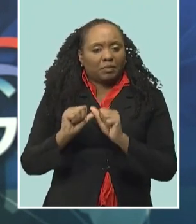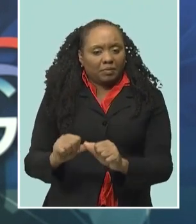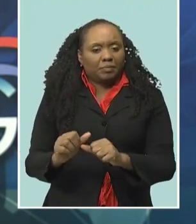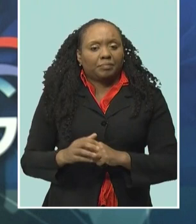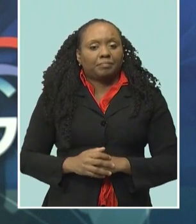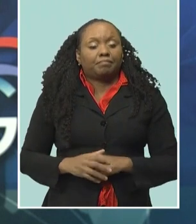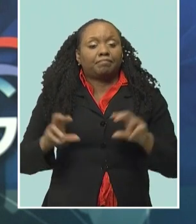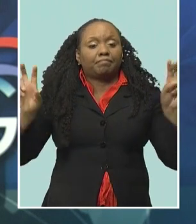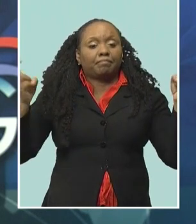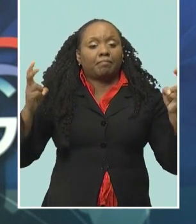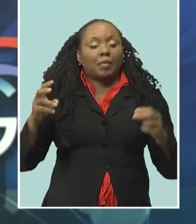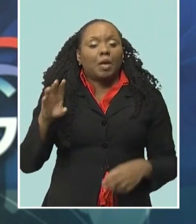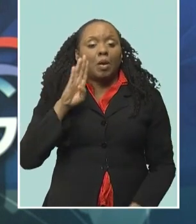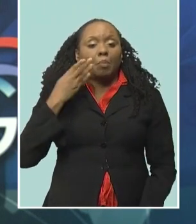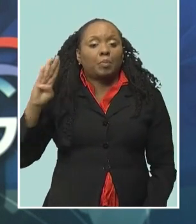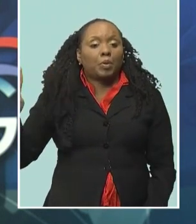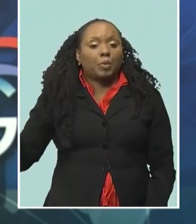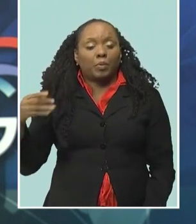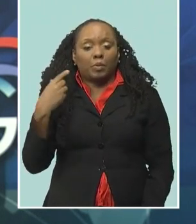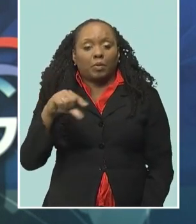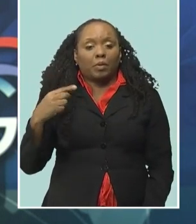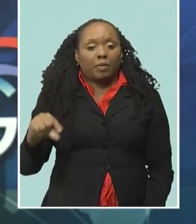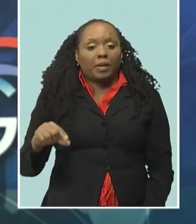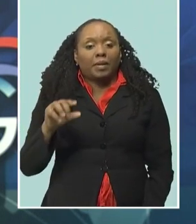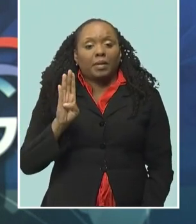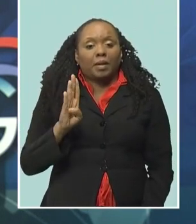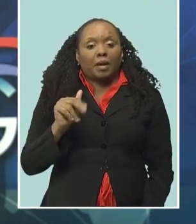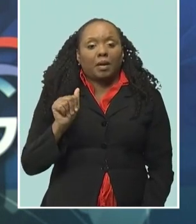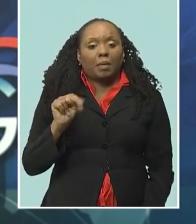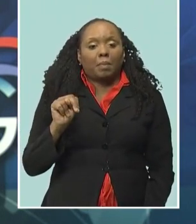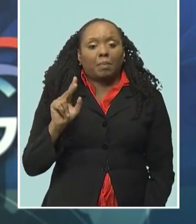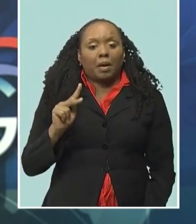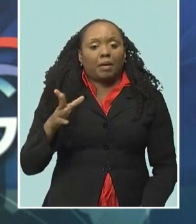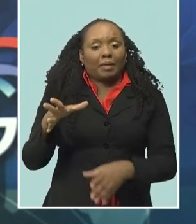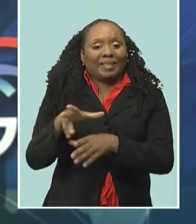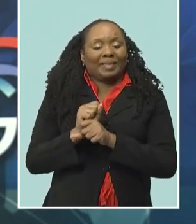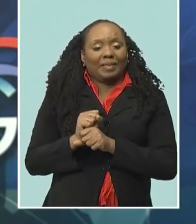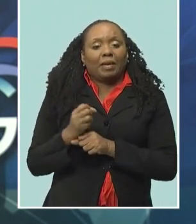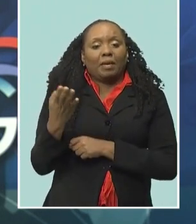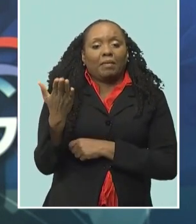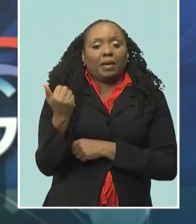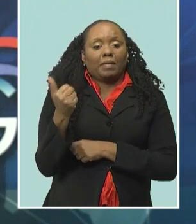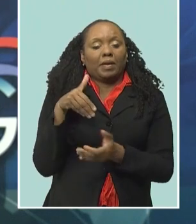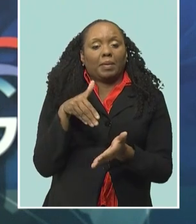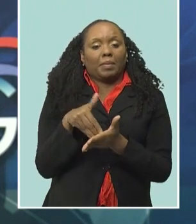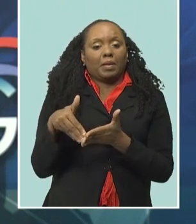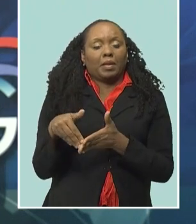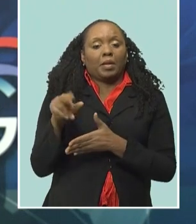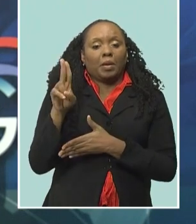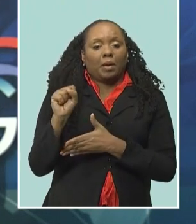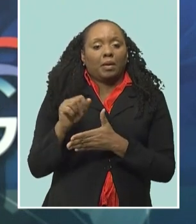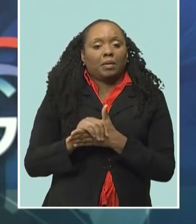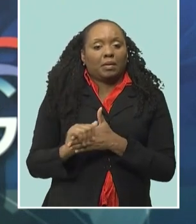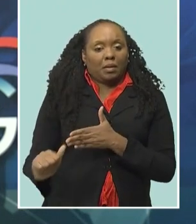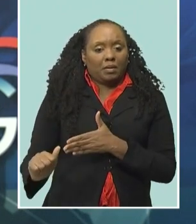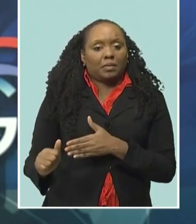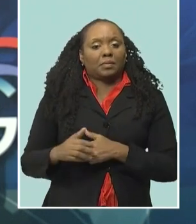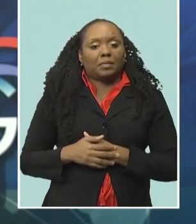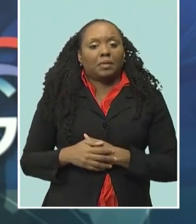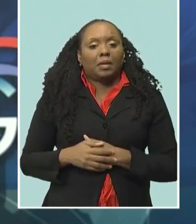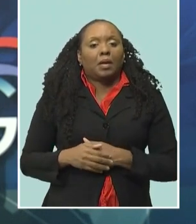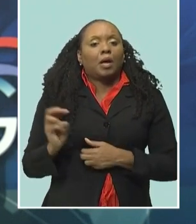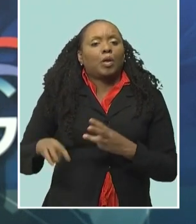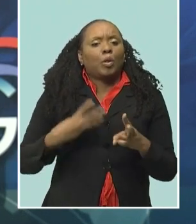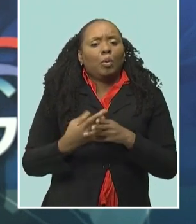Green Bank has received a 15 million U.S. dollar injection. This after the board of the Green Climate Fund, the world's largest climate fund in